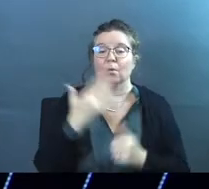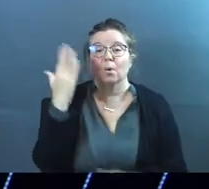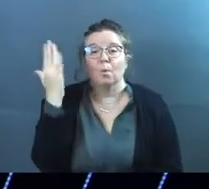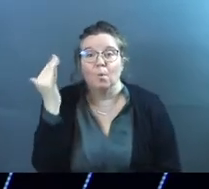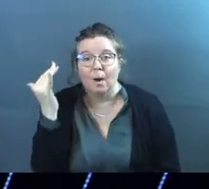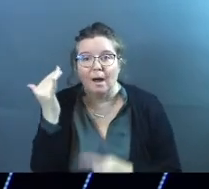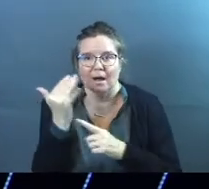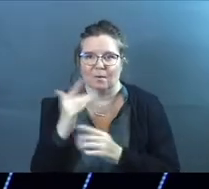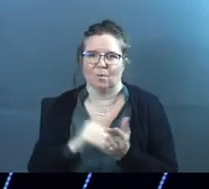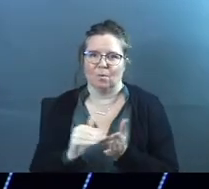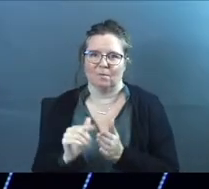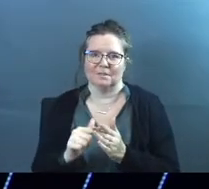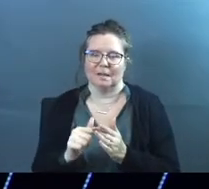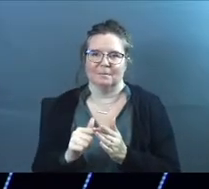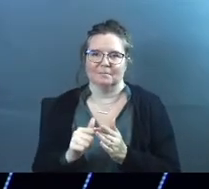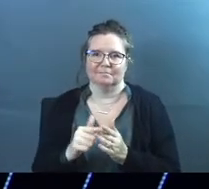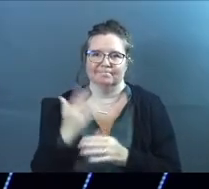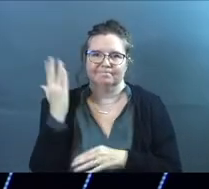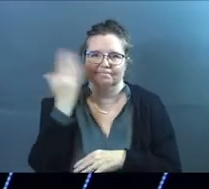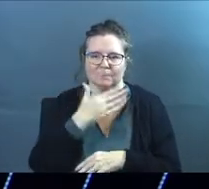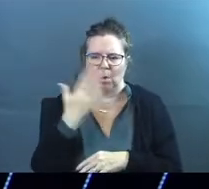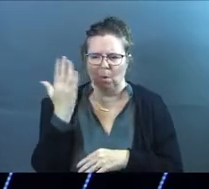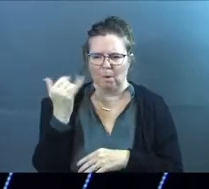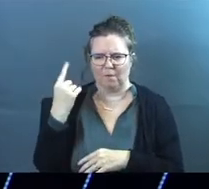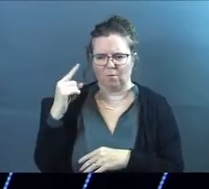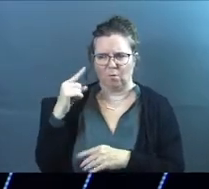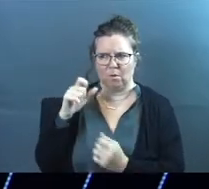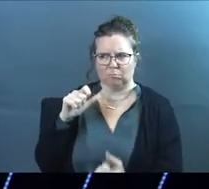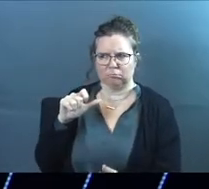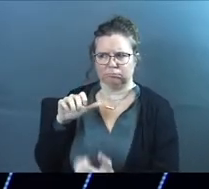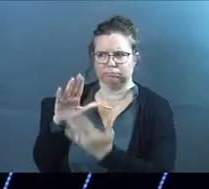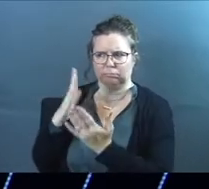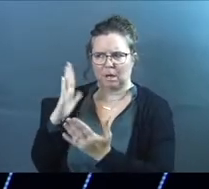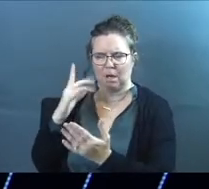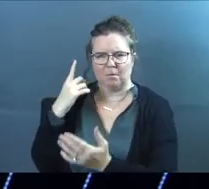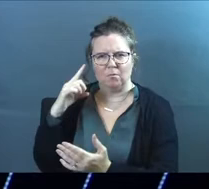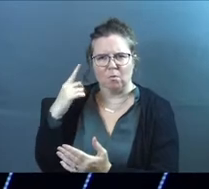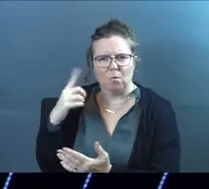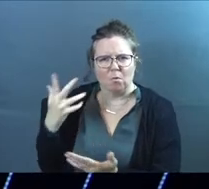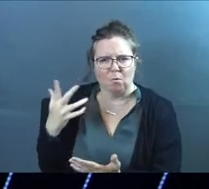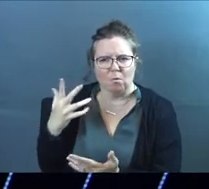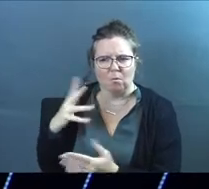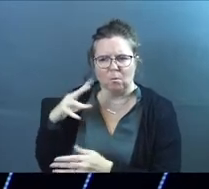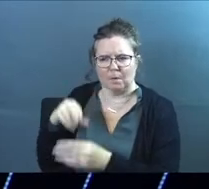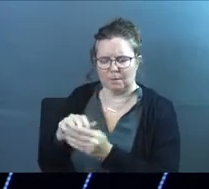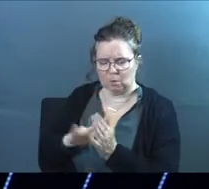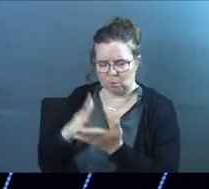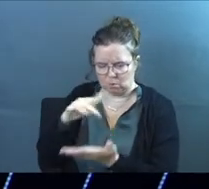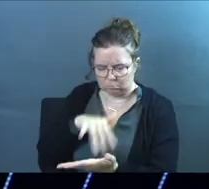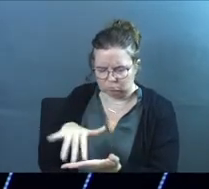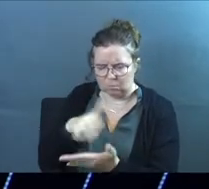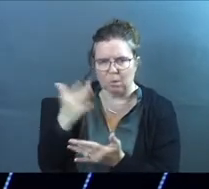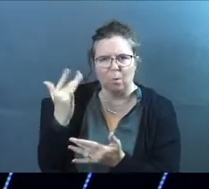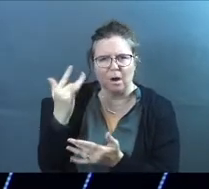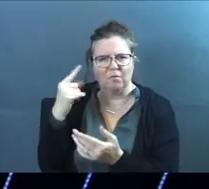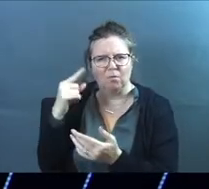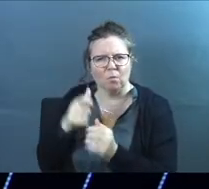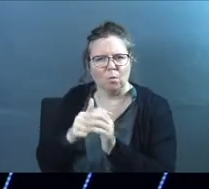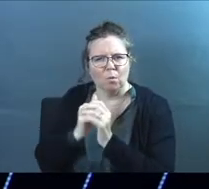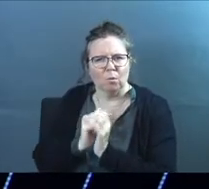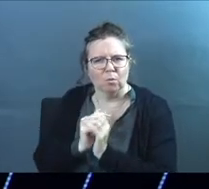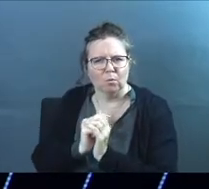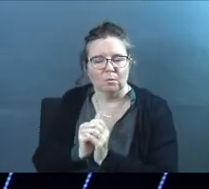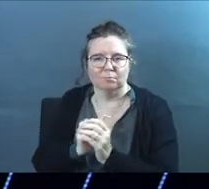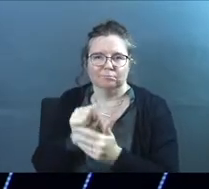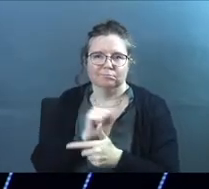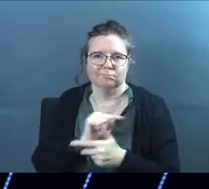question that we oftentimes look over. Why am I going to God? Why am I talking to Him? Why am I getting into His Word? Why worship? All